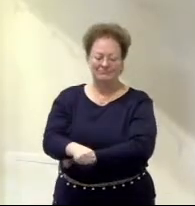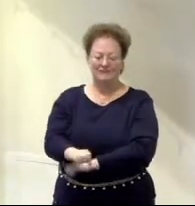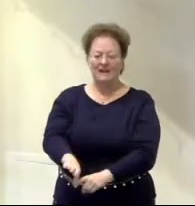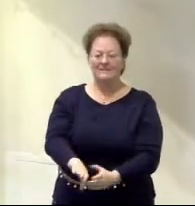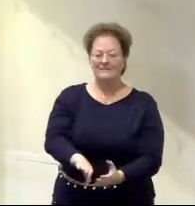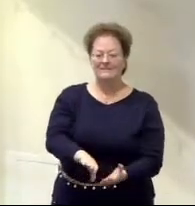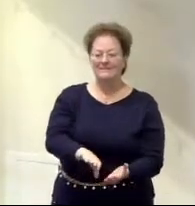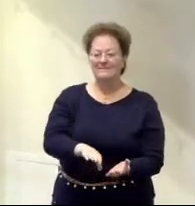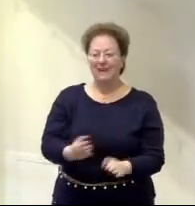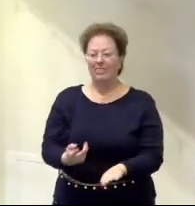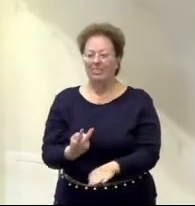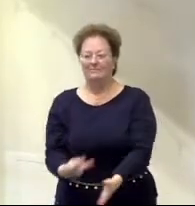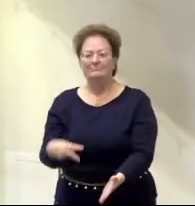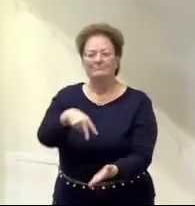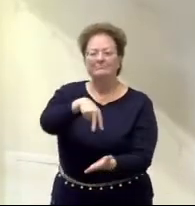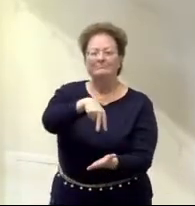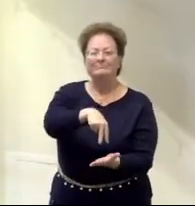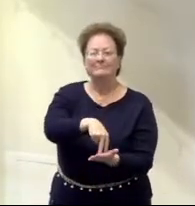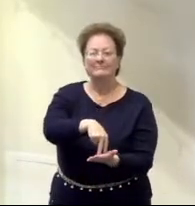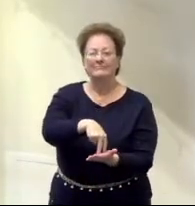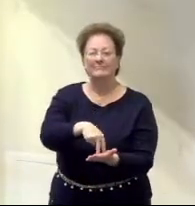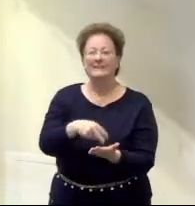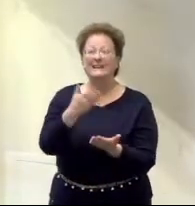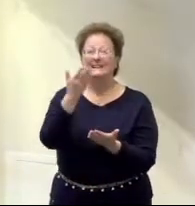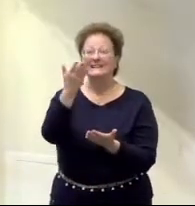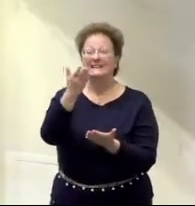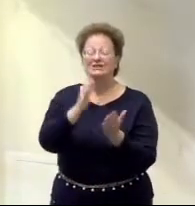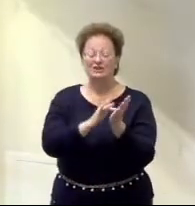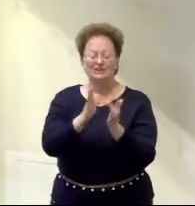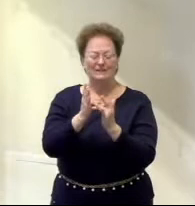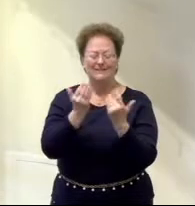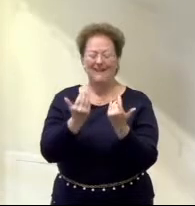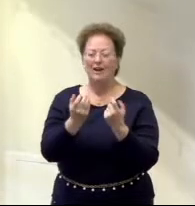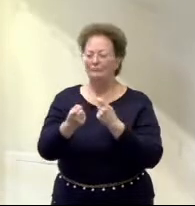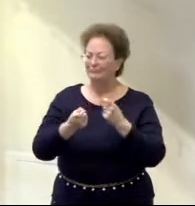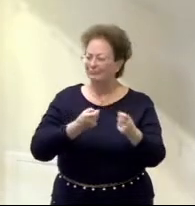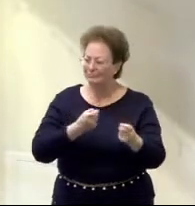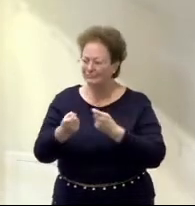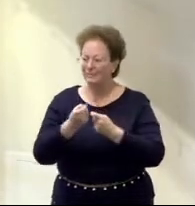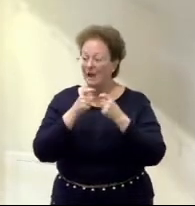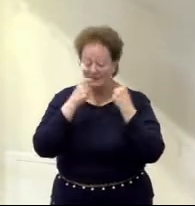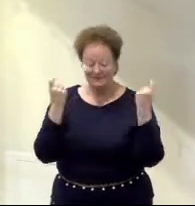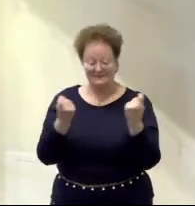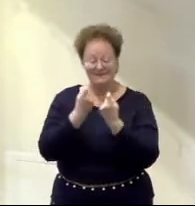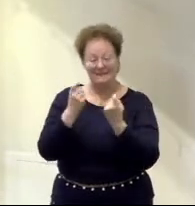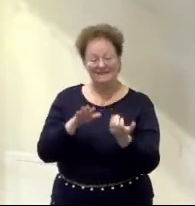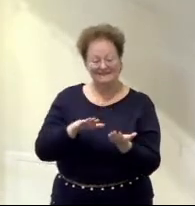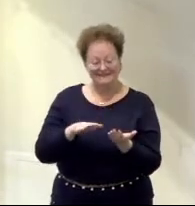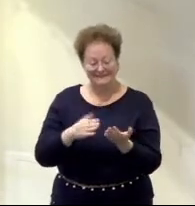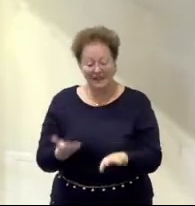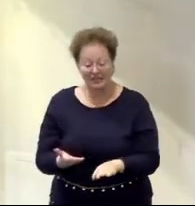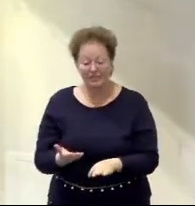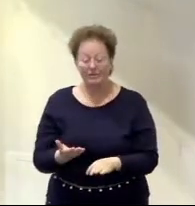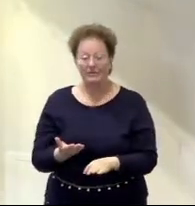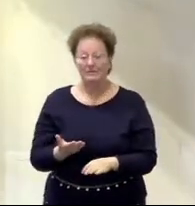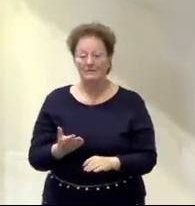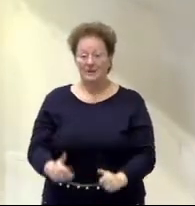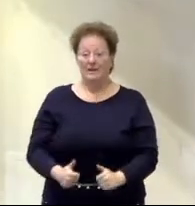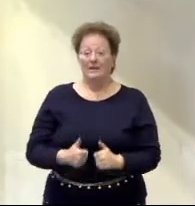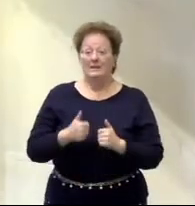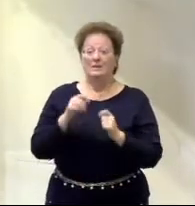death have no mastery over him. He's now the master over sin and death. And he lives to God. And so